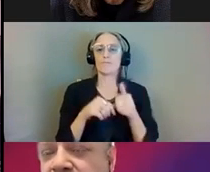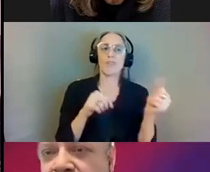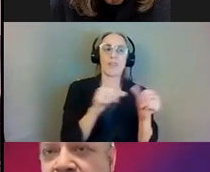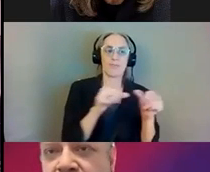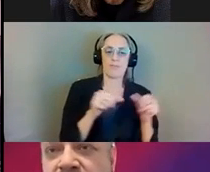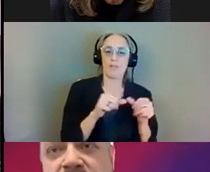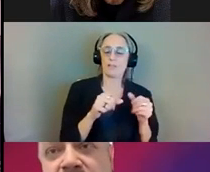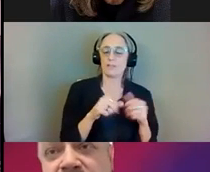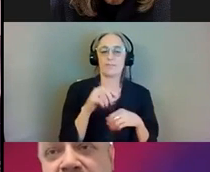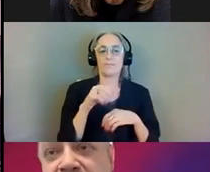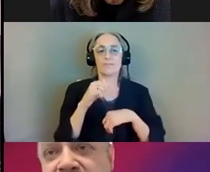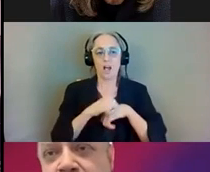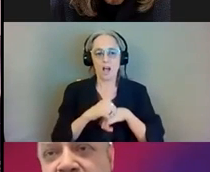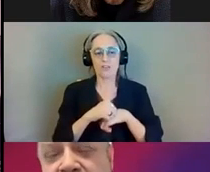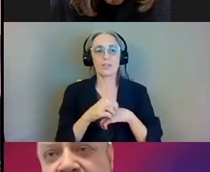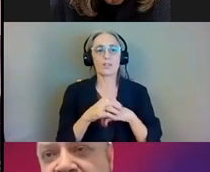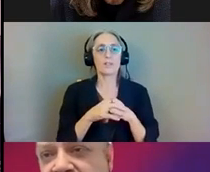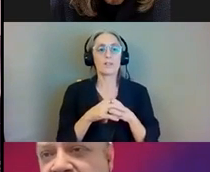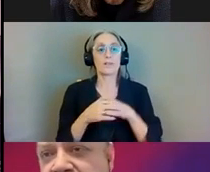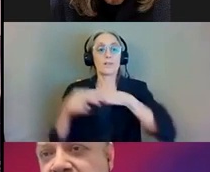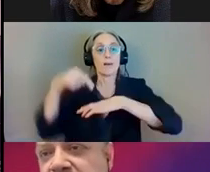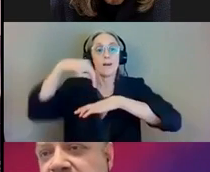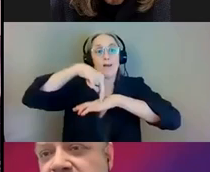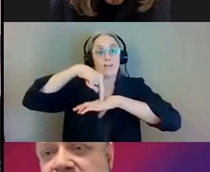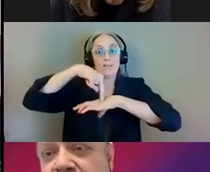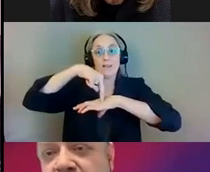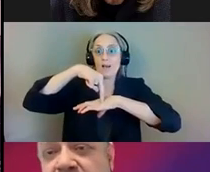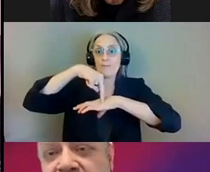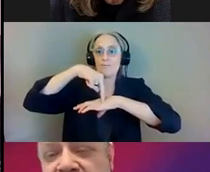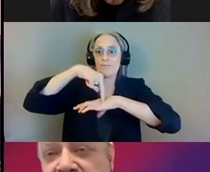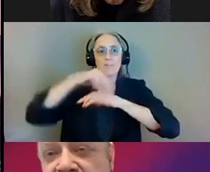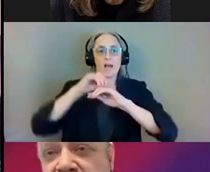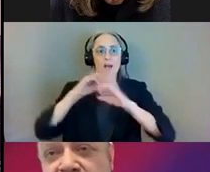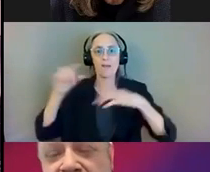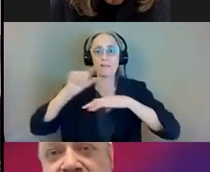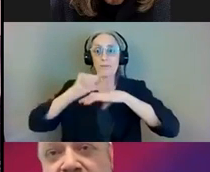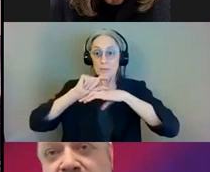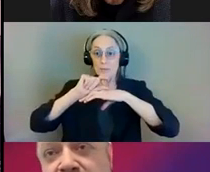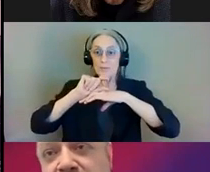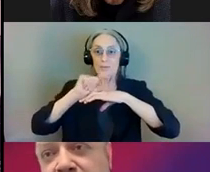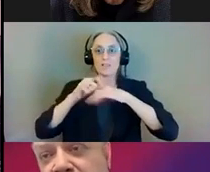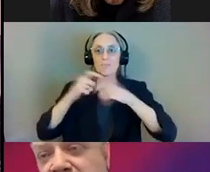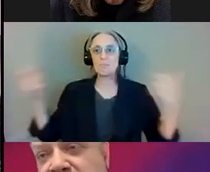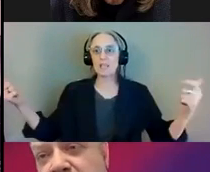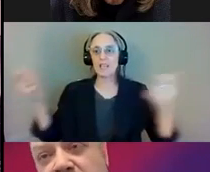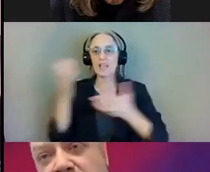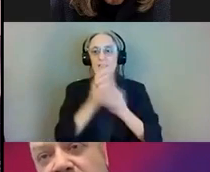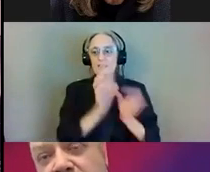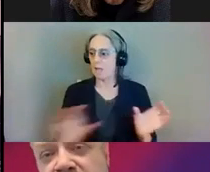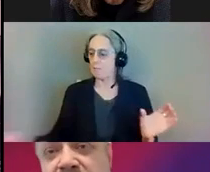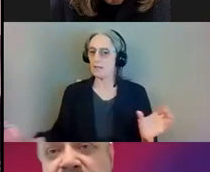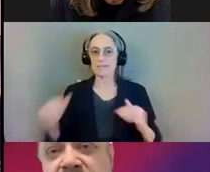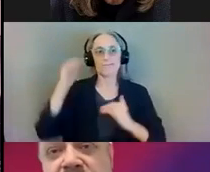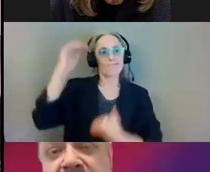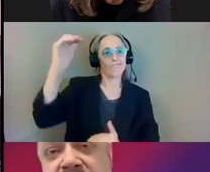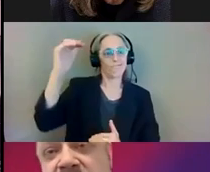the guy on top there i'll give you some scale of uh how big these things things are um and each segment will hold